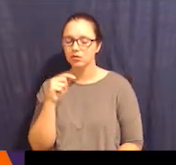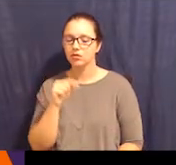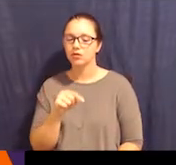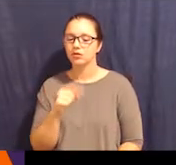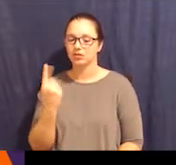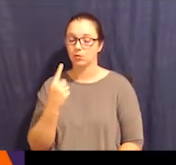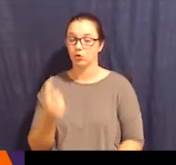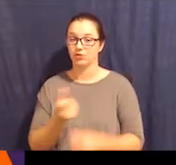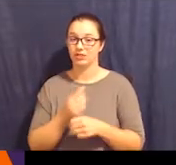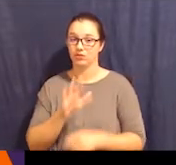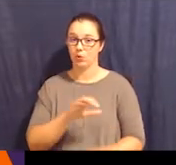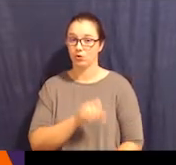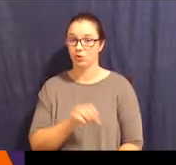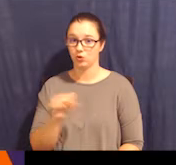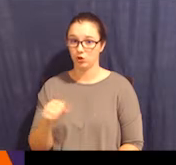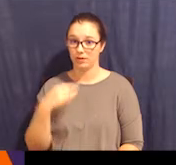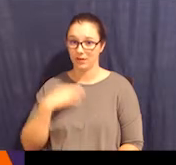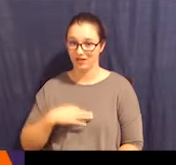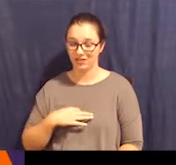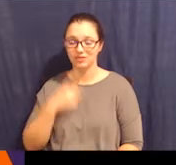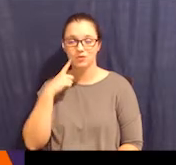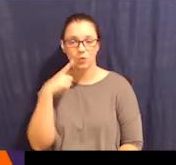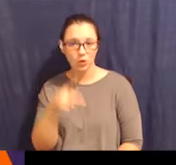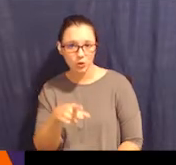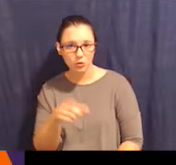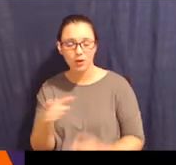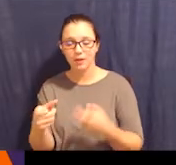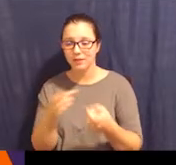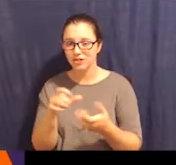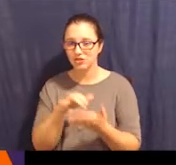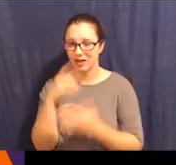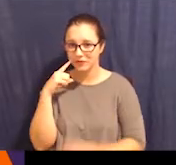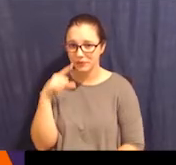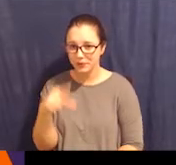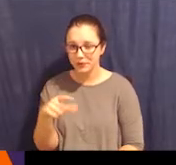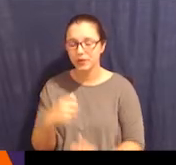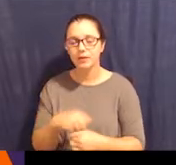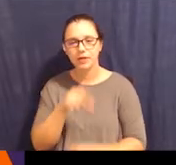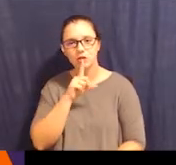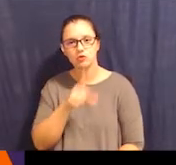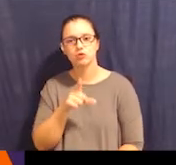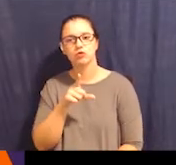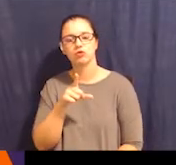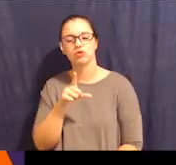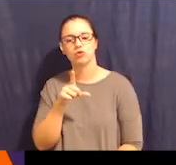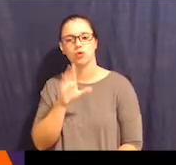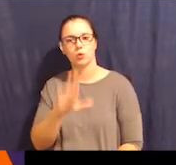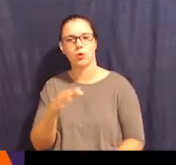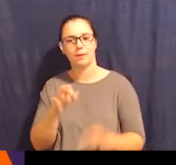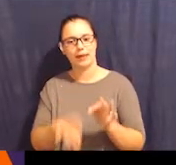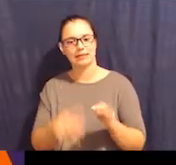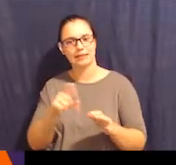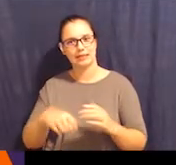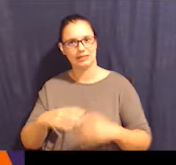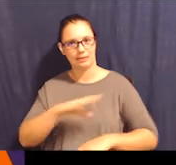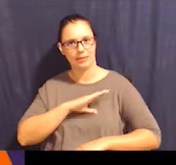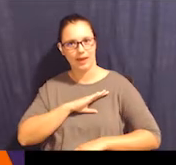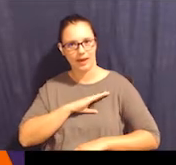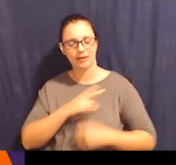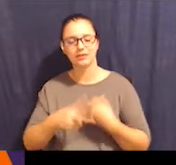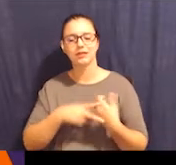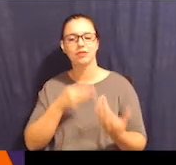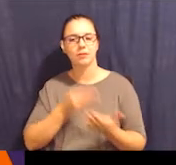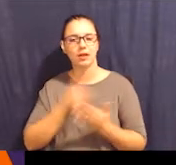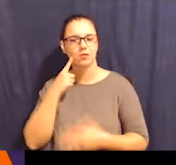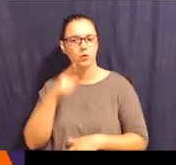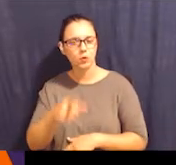where someone receives your social security benefits for you and manages them. So make sure that your basic needs are met and